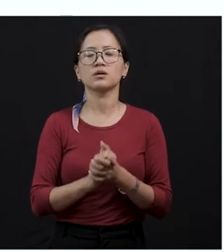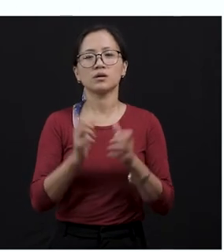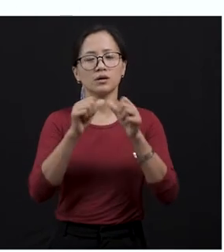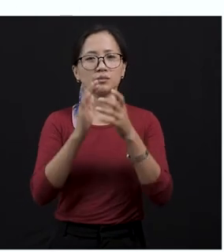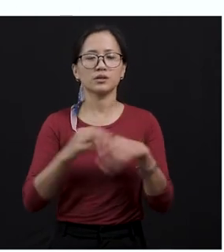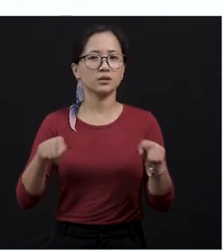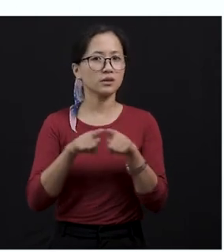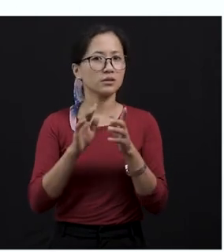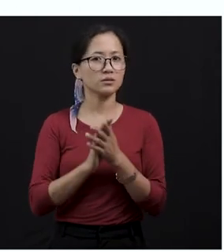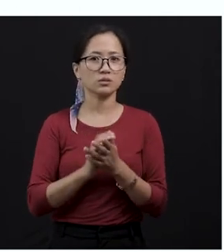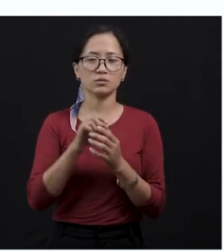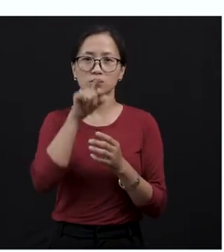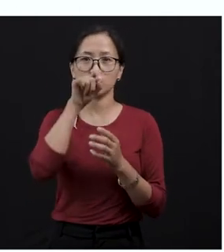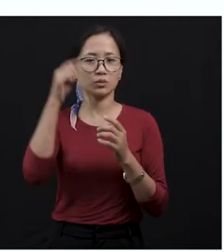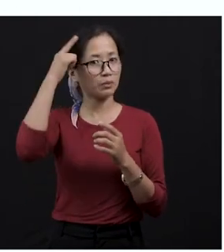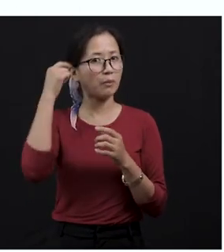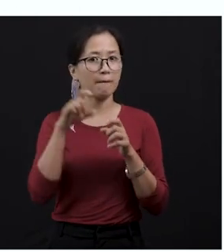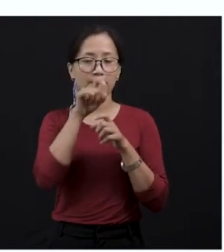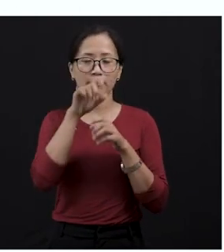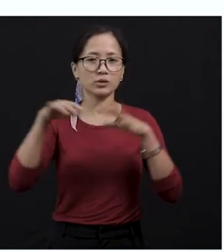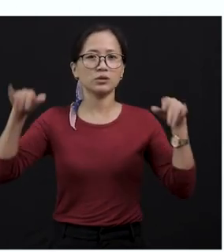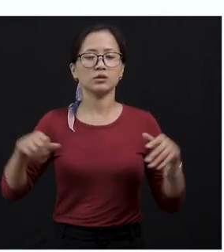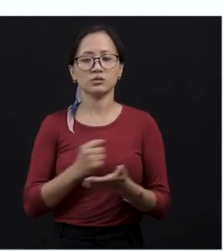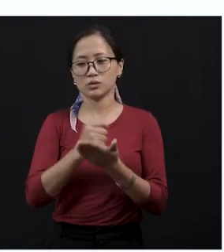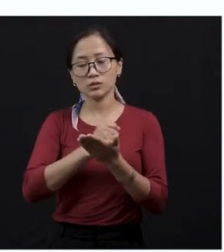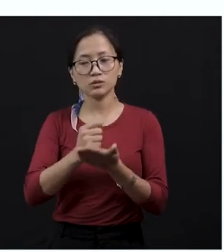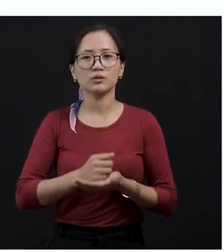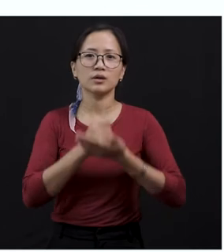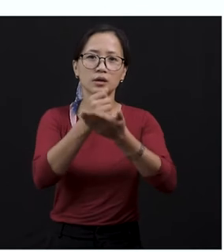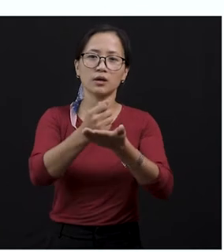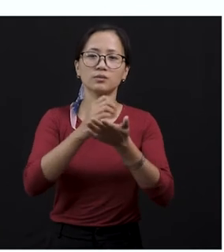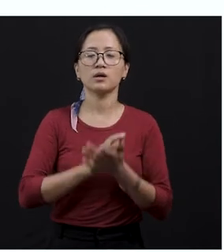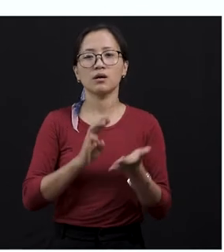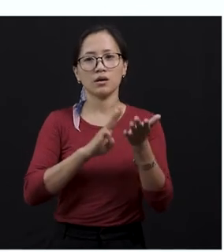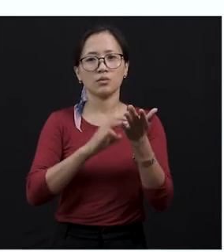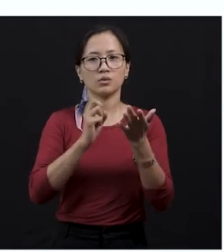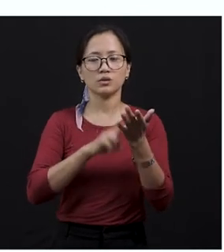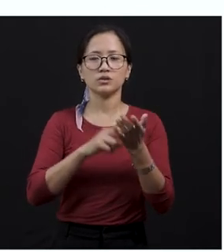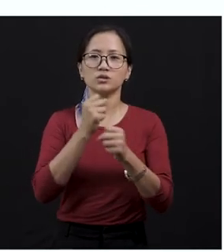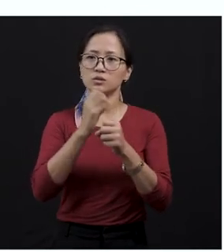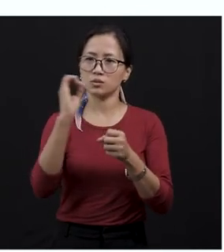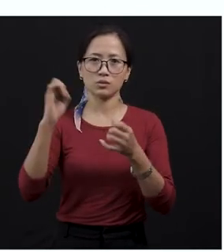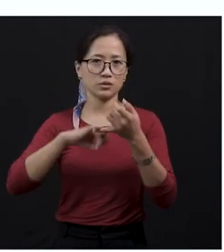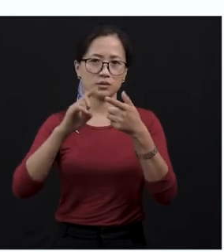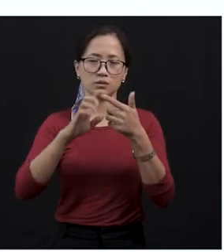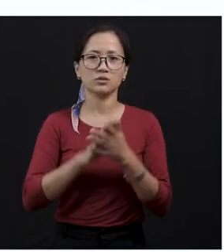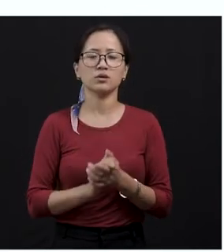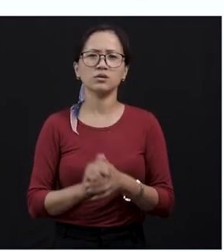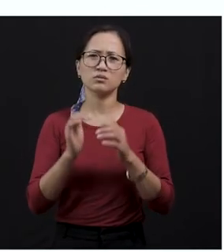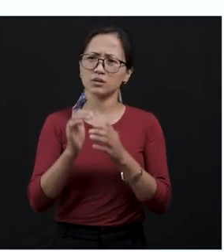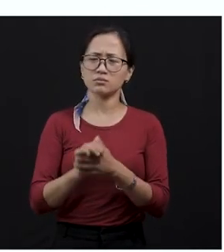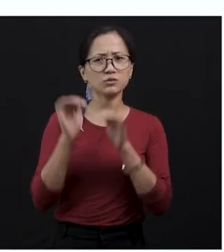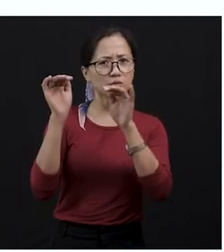mangoose. I told you there were some spectators. They were even willing to help the mangoose, okay? They will be the supporters of